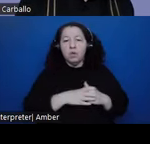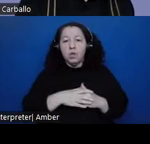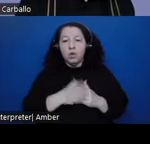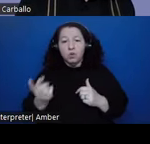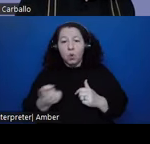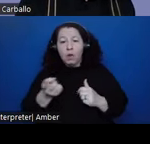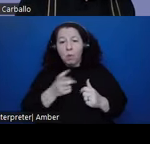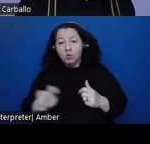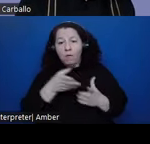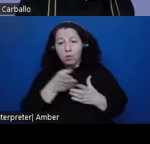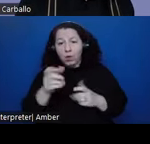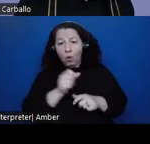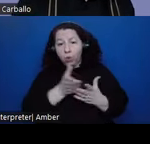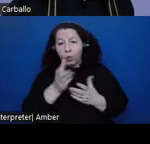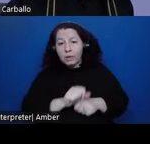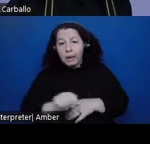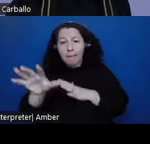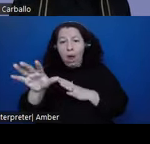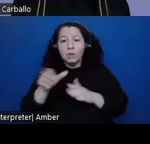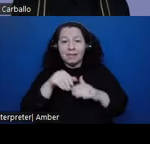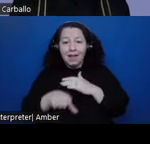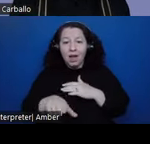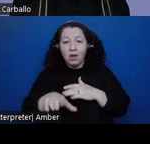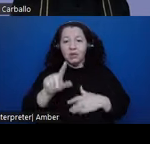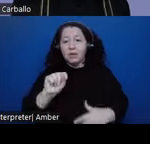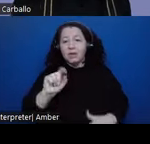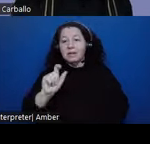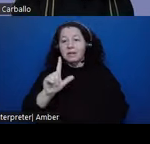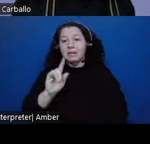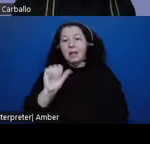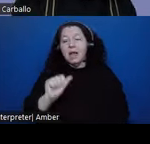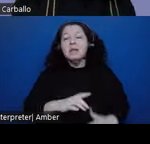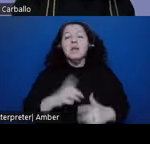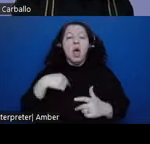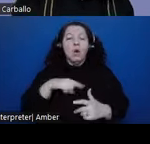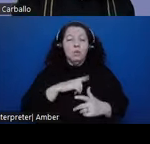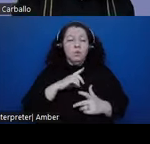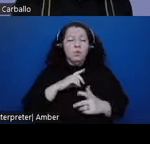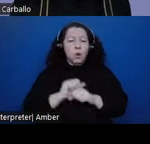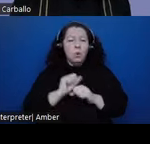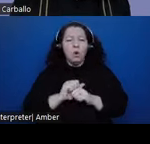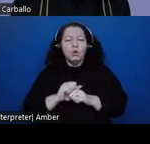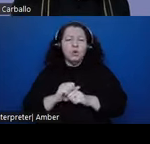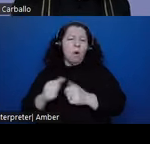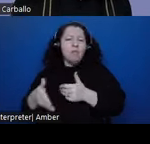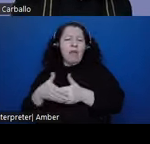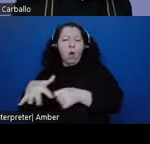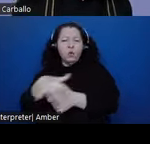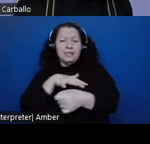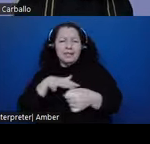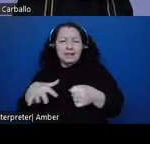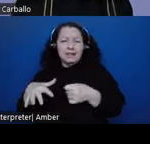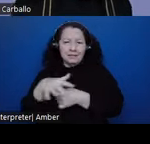entering into Tlaxcala. And where we worked would be on the outskirts of Tekoaq as a larger